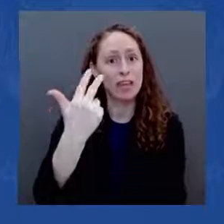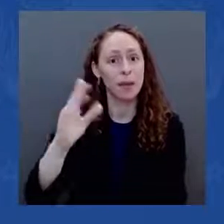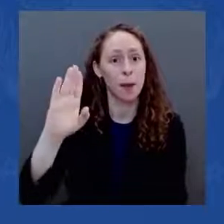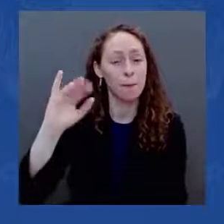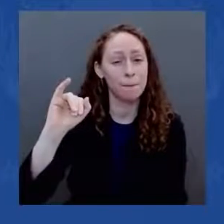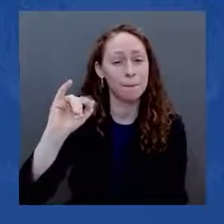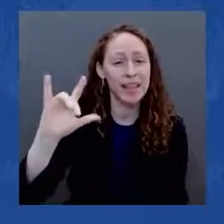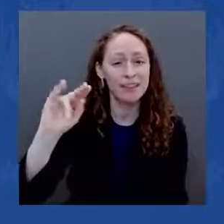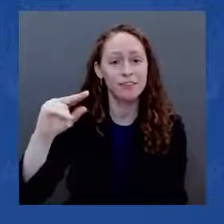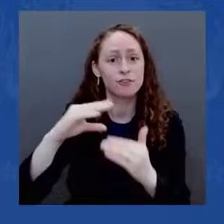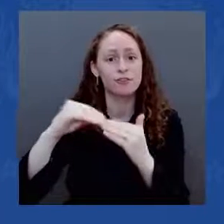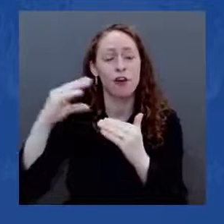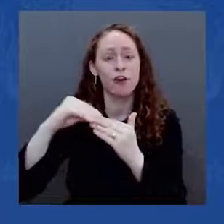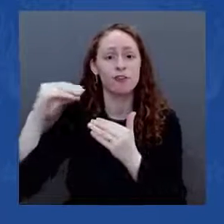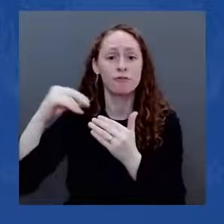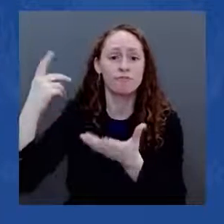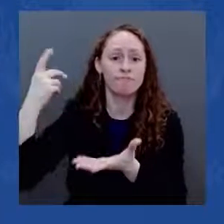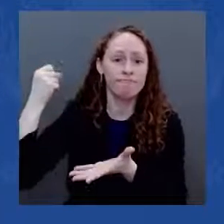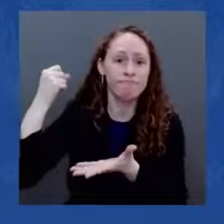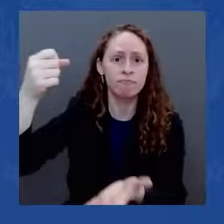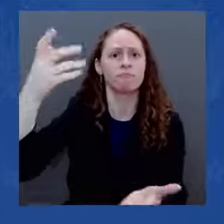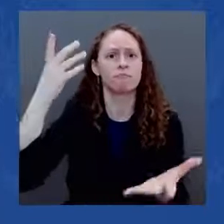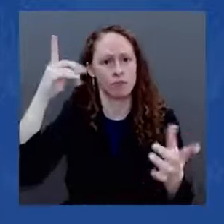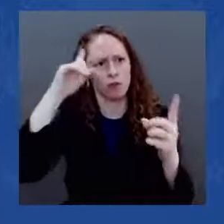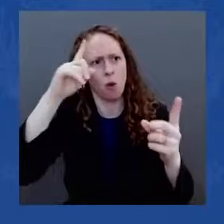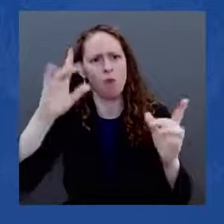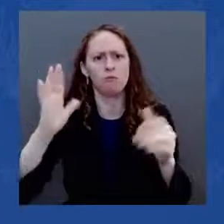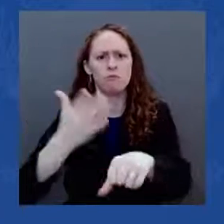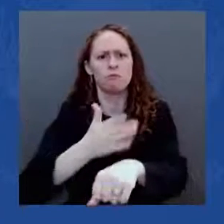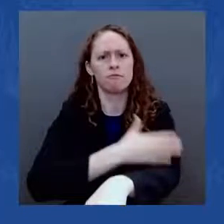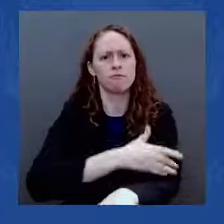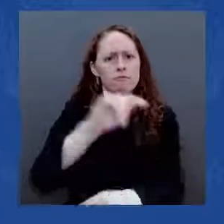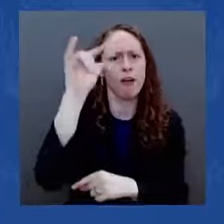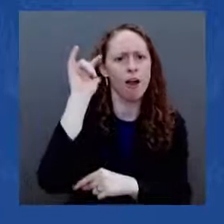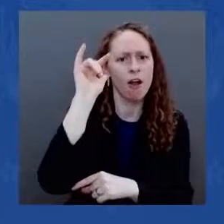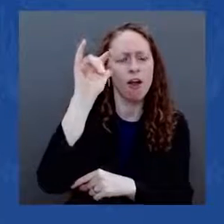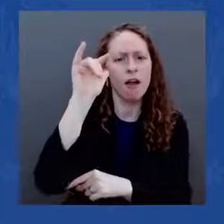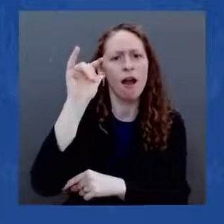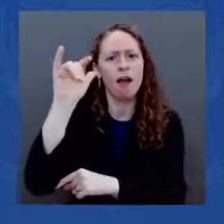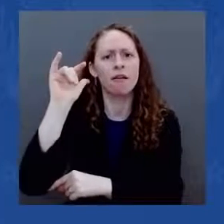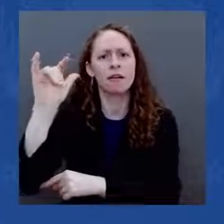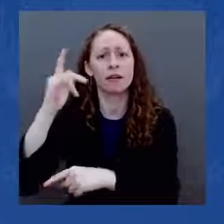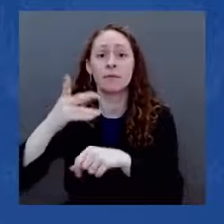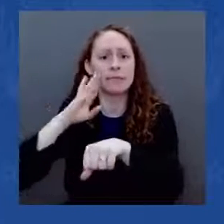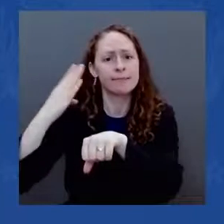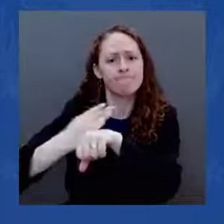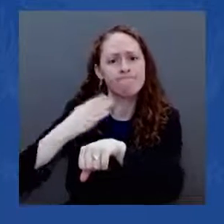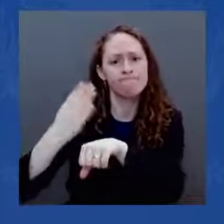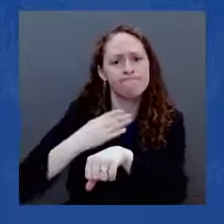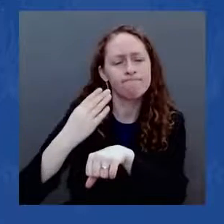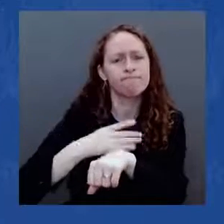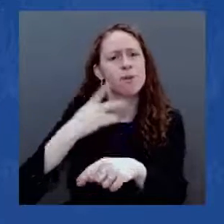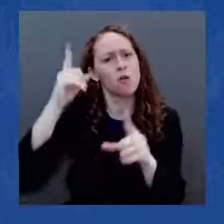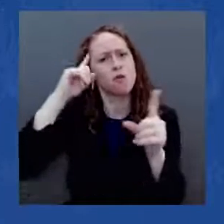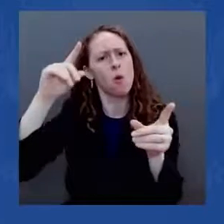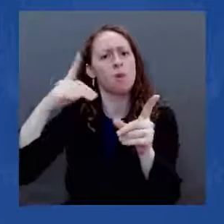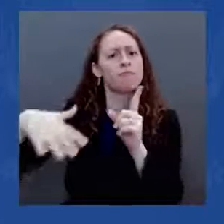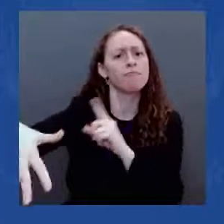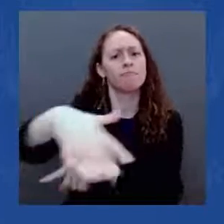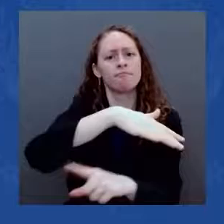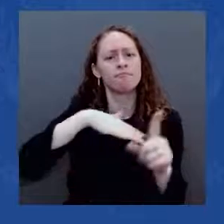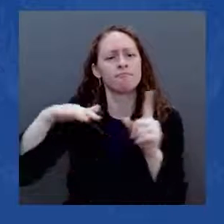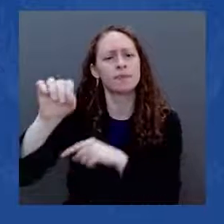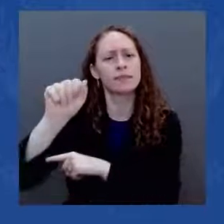to make them more modern, safe, and sustainable. And we're kicking off the largest investment in affordable, reliable, high-speed Internet